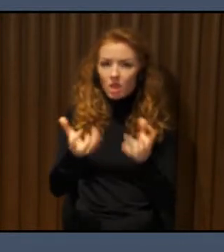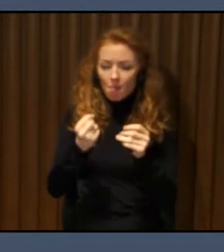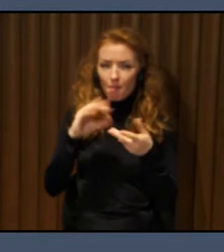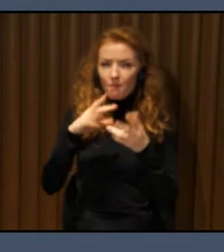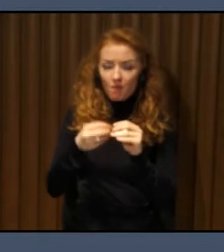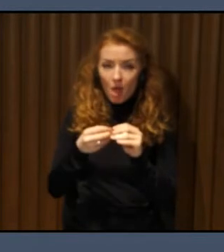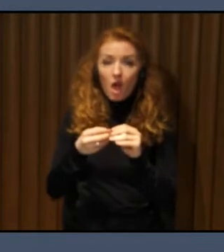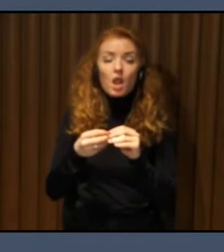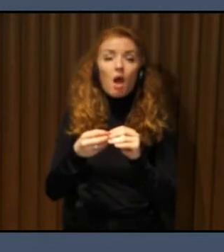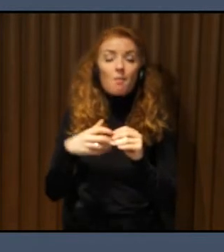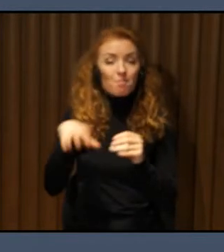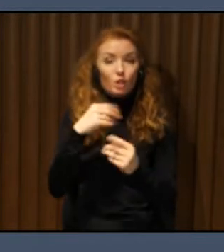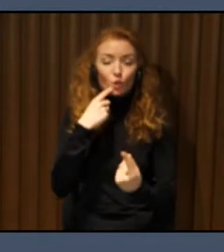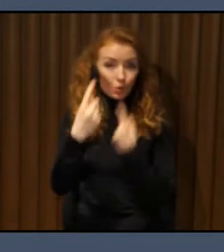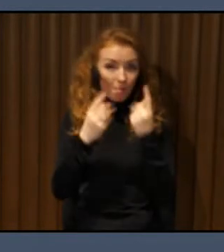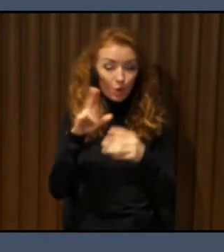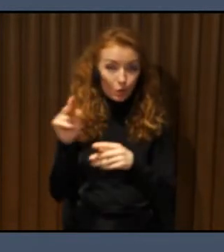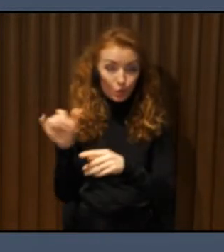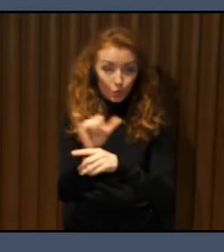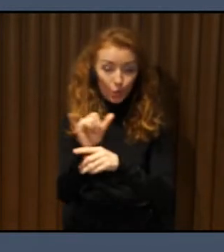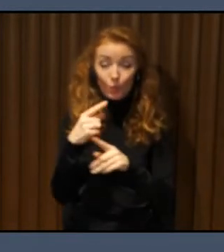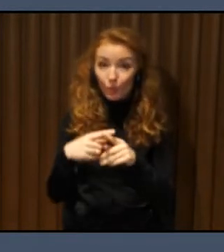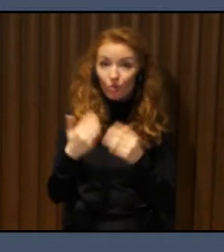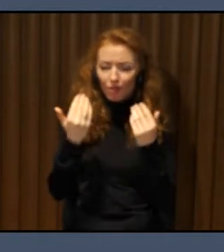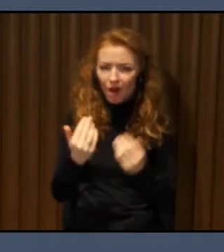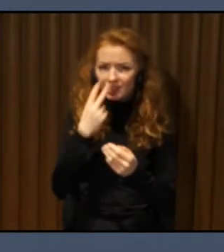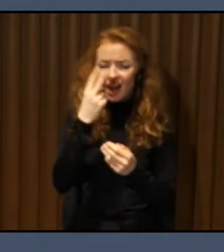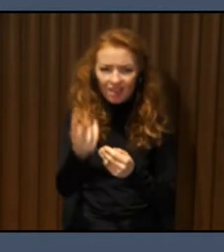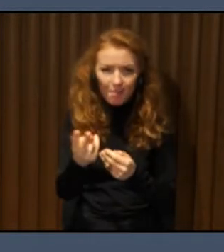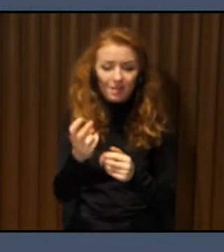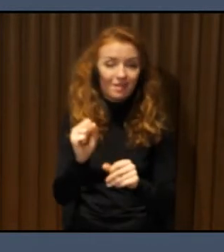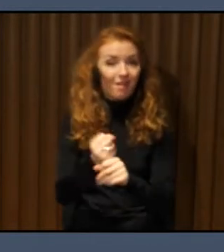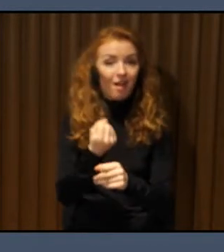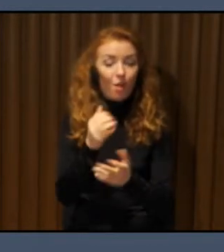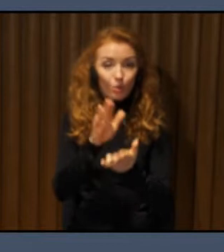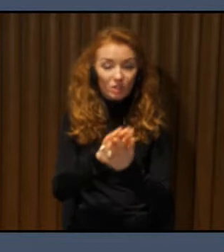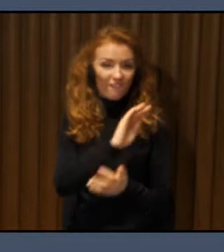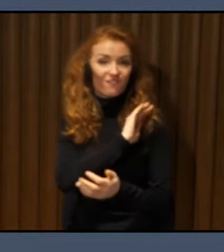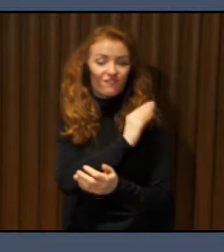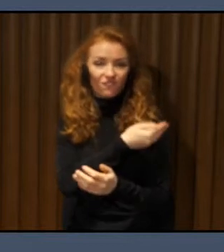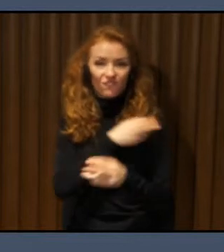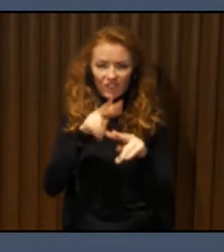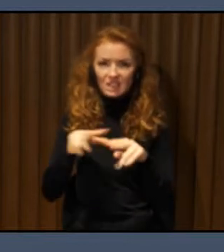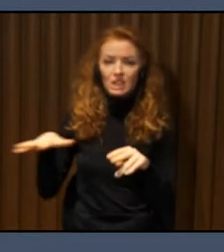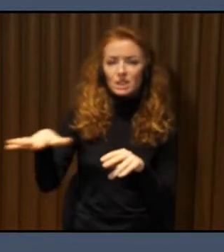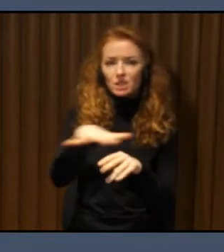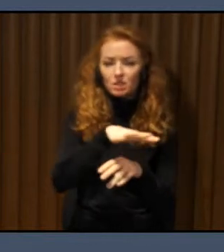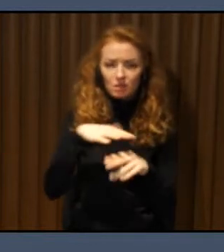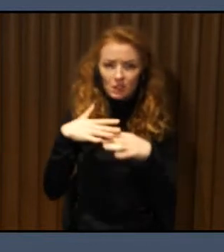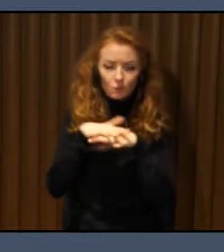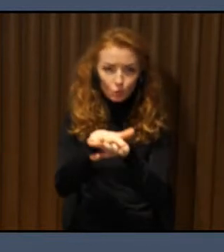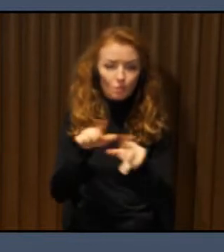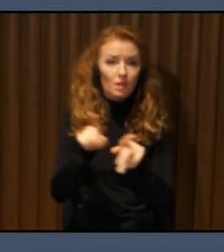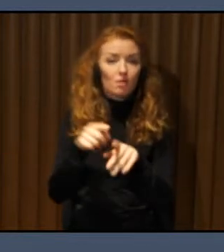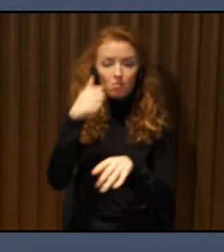accessibility is a mix between physical infrastructures. It's what I was talking about. Personal devices, of